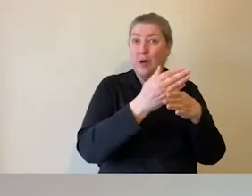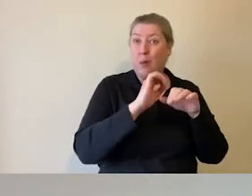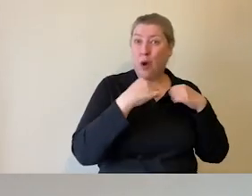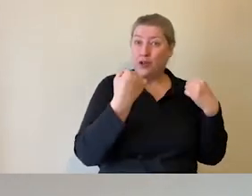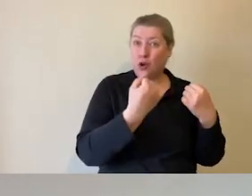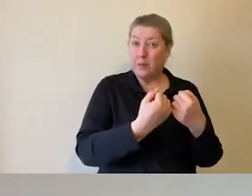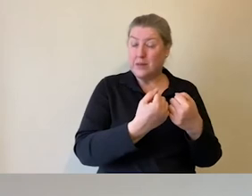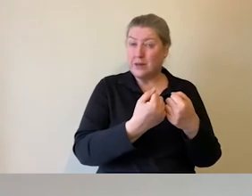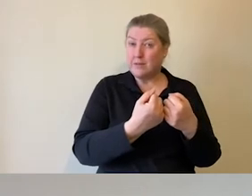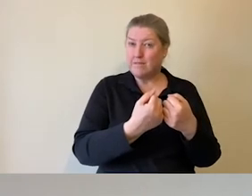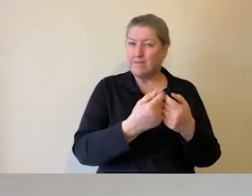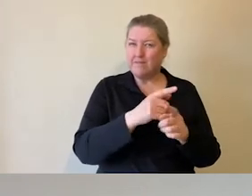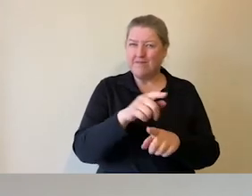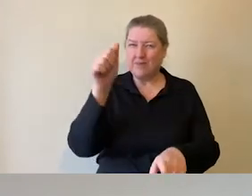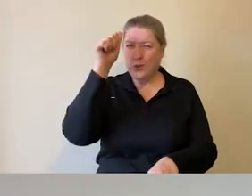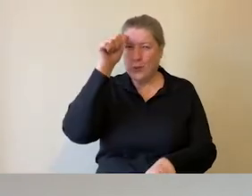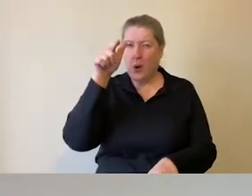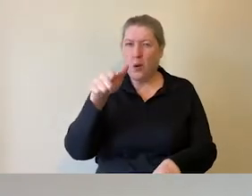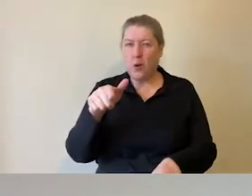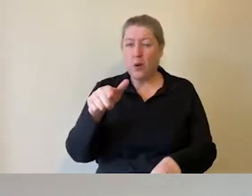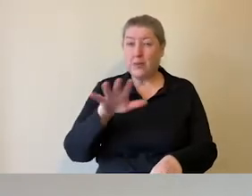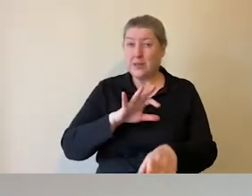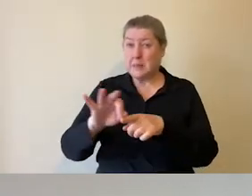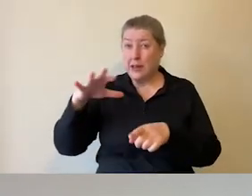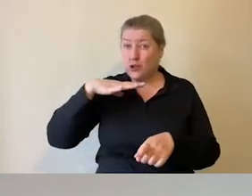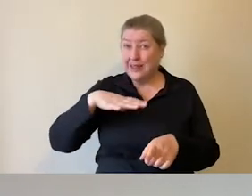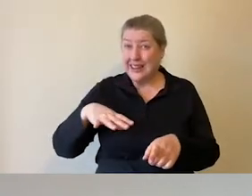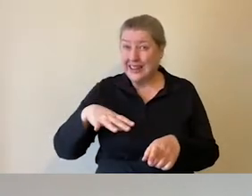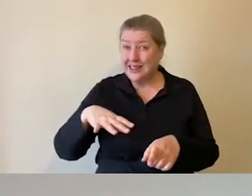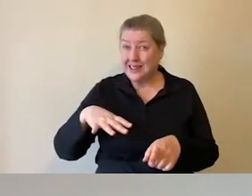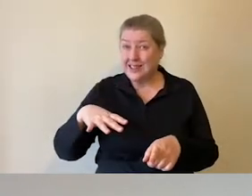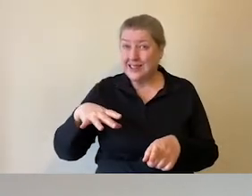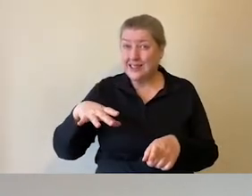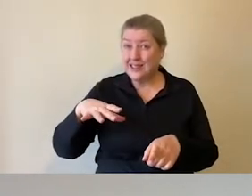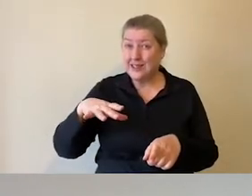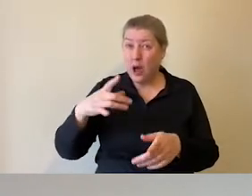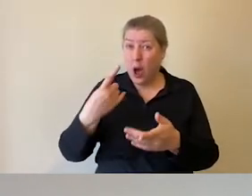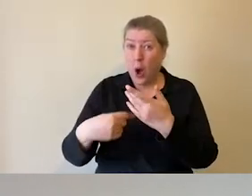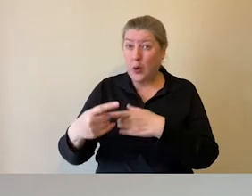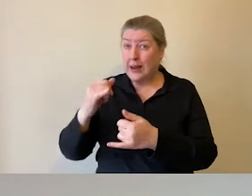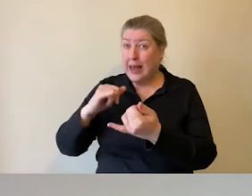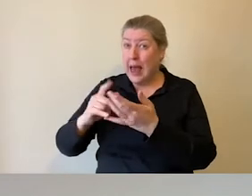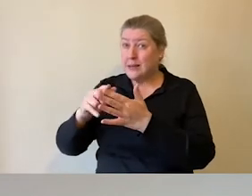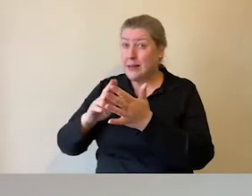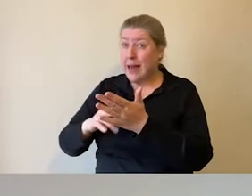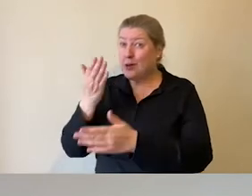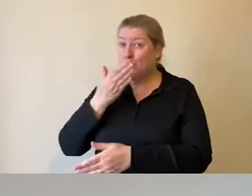And as you know, special needs do not just come through special schools.